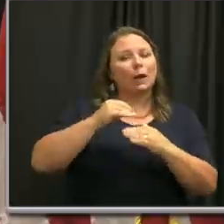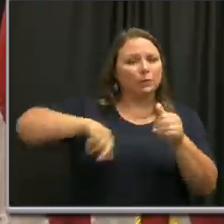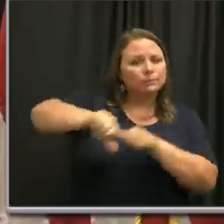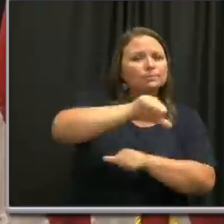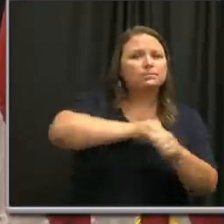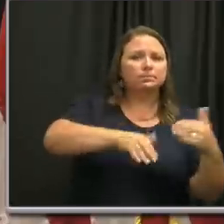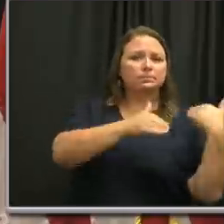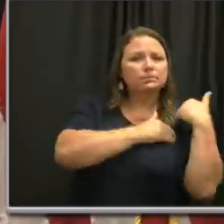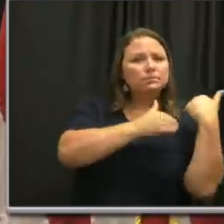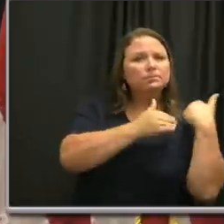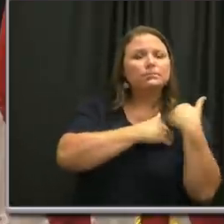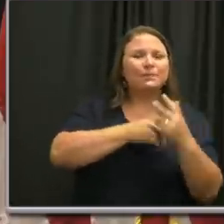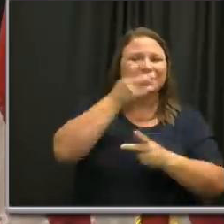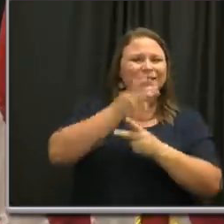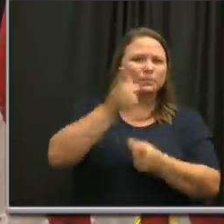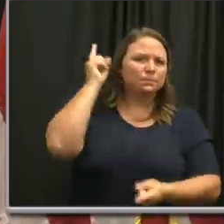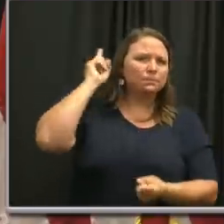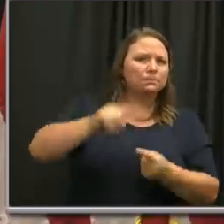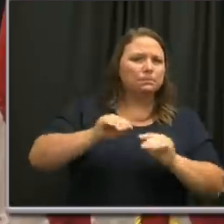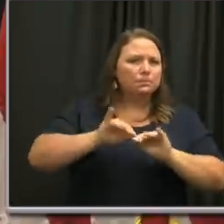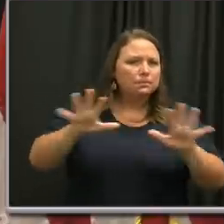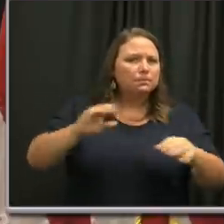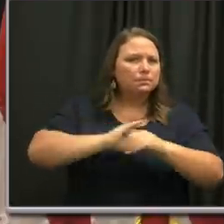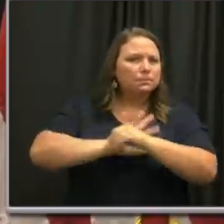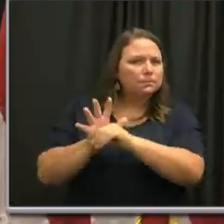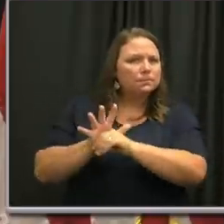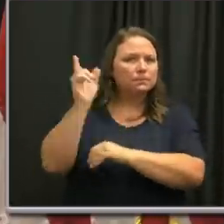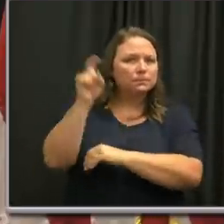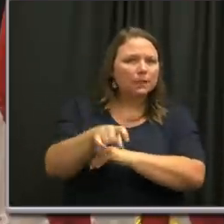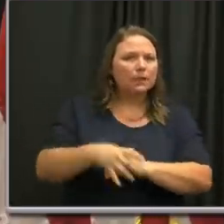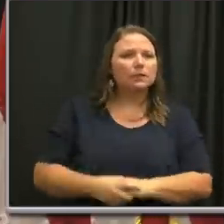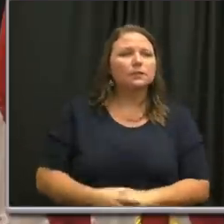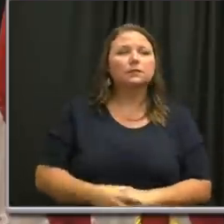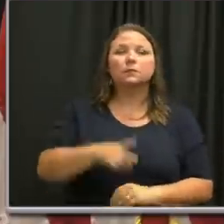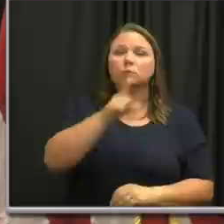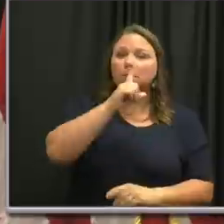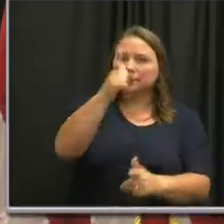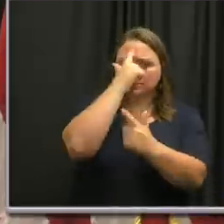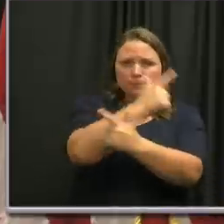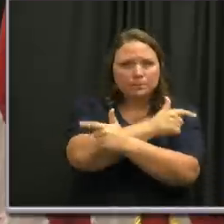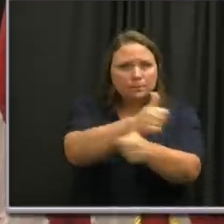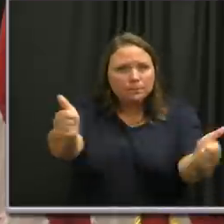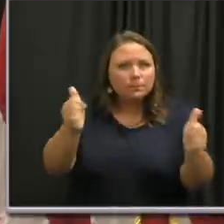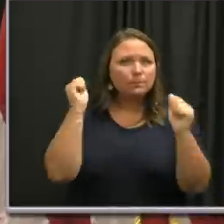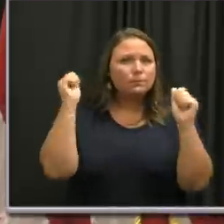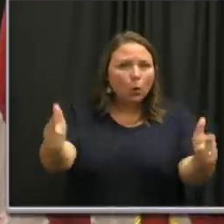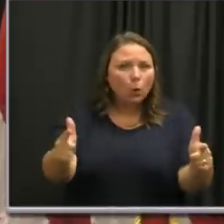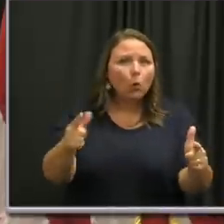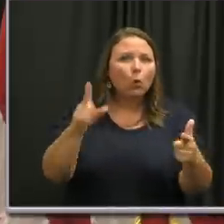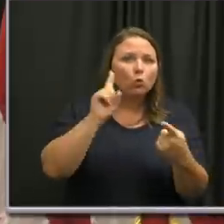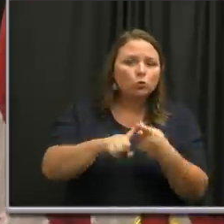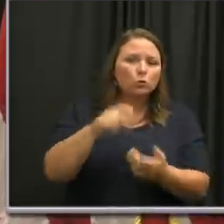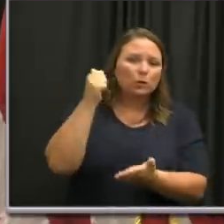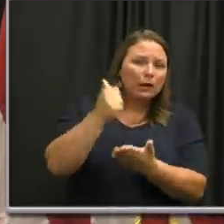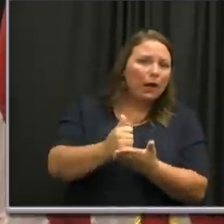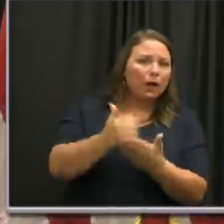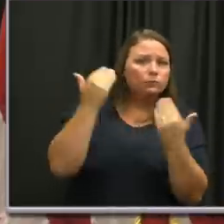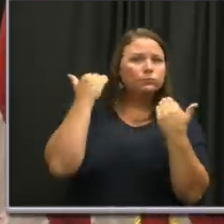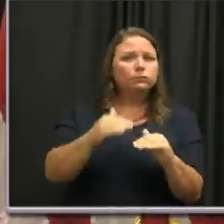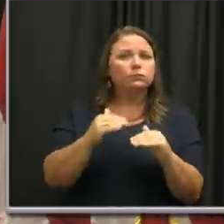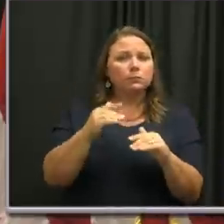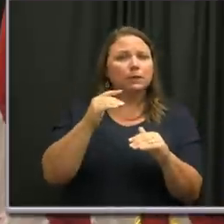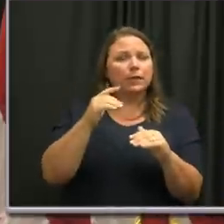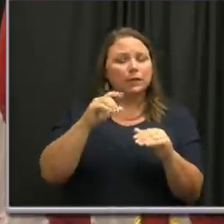responsibility to slow the spread of the coronavirus. It's up to all of us to stem the tide of this disease so that we can